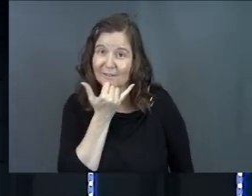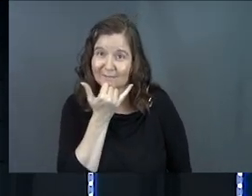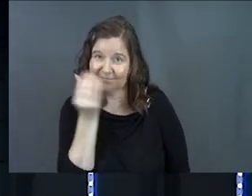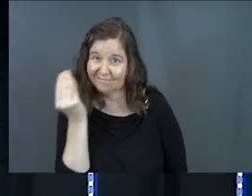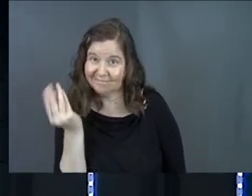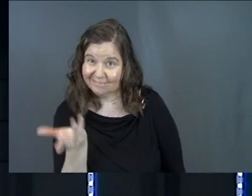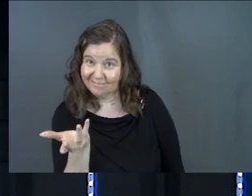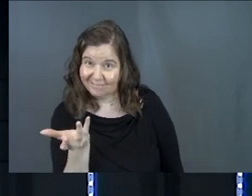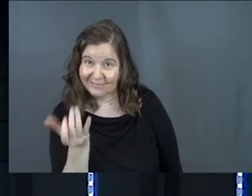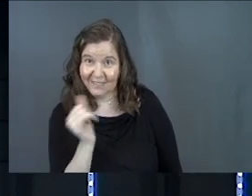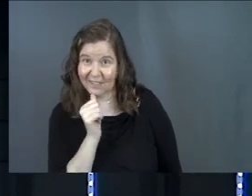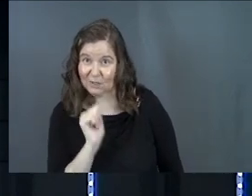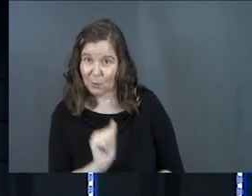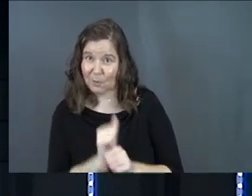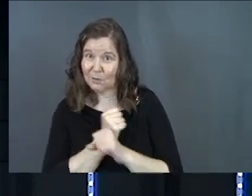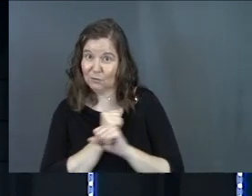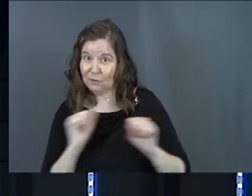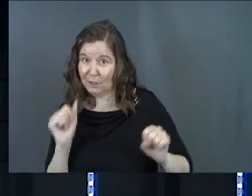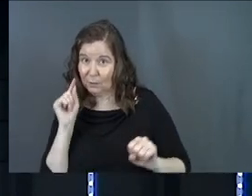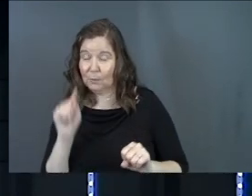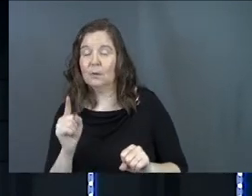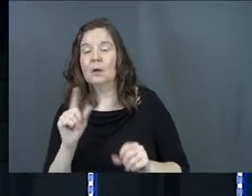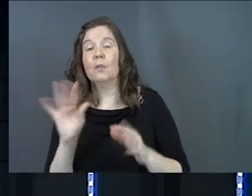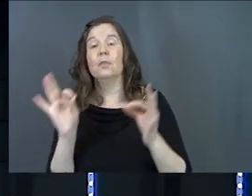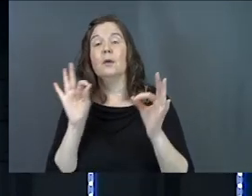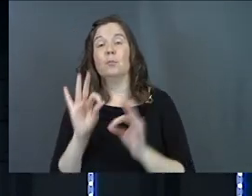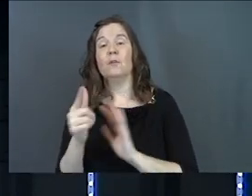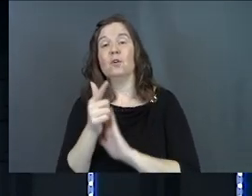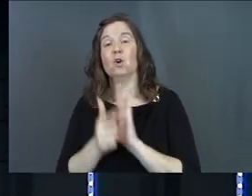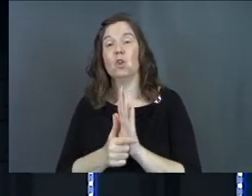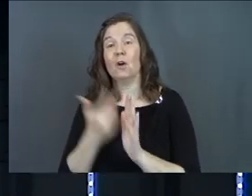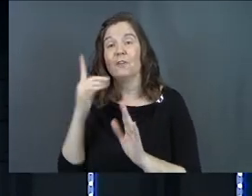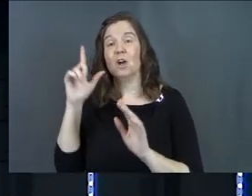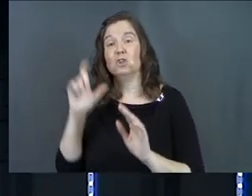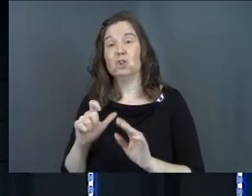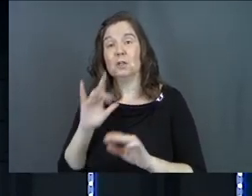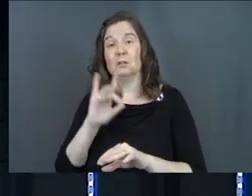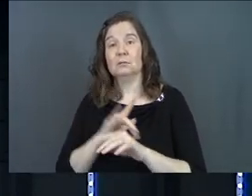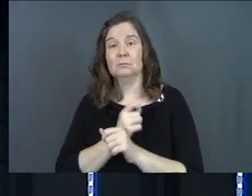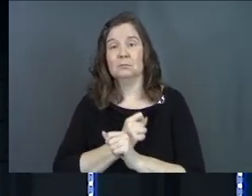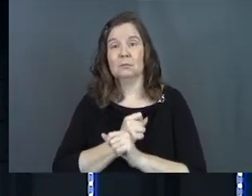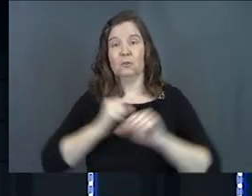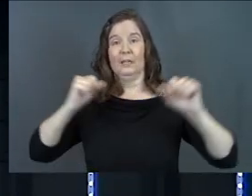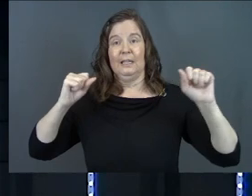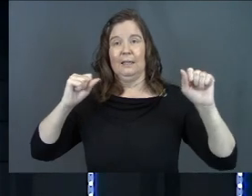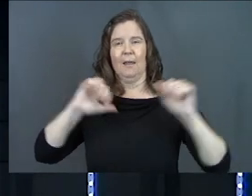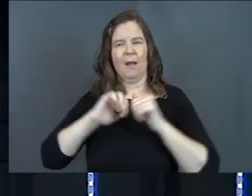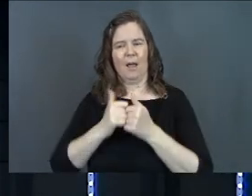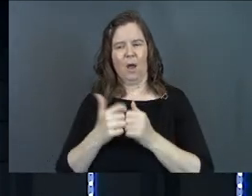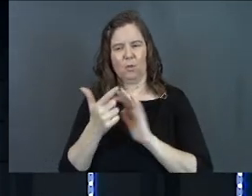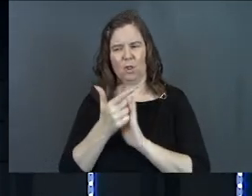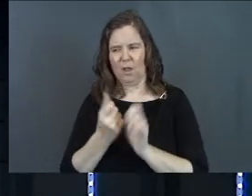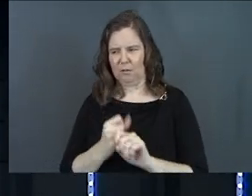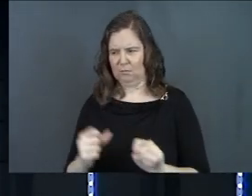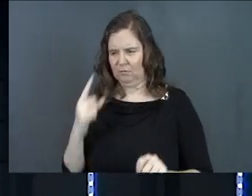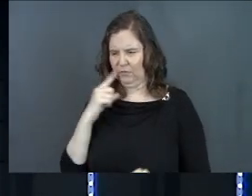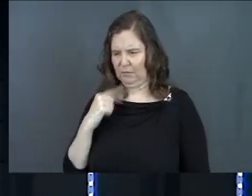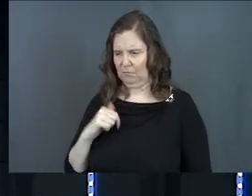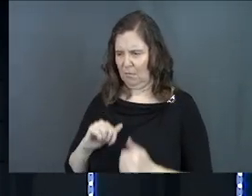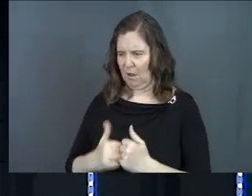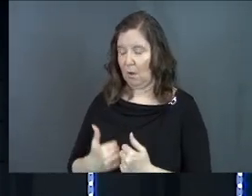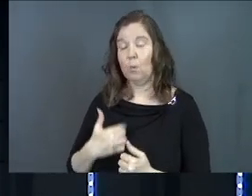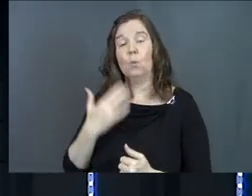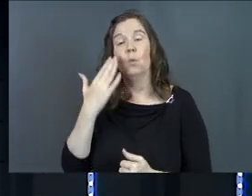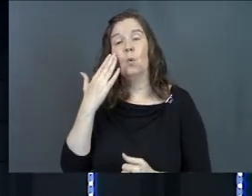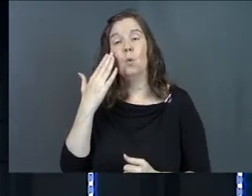by the way. The perfect law of God should set you free. How does the law set me free? Well, you know,